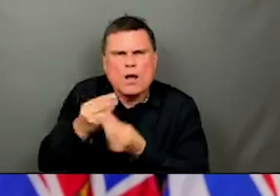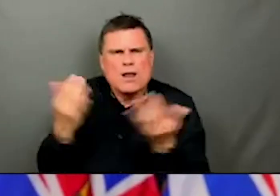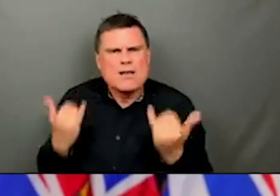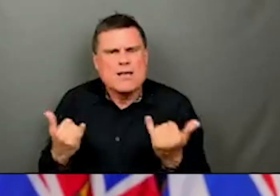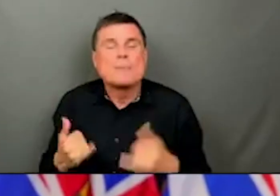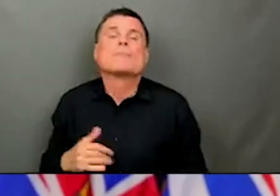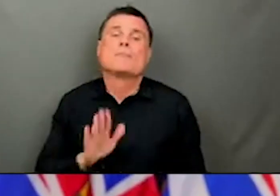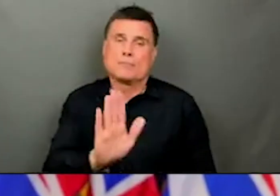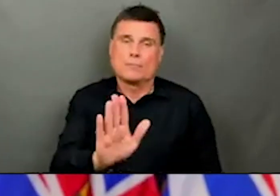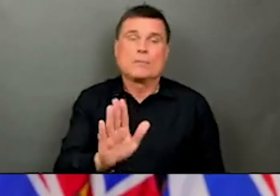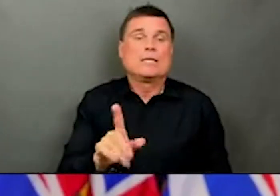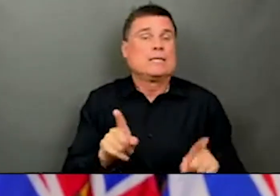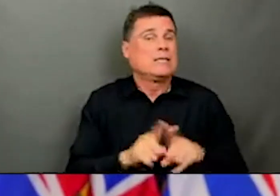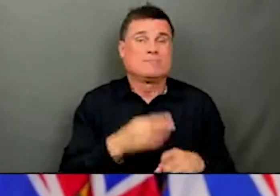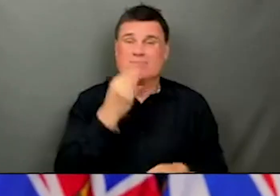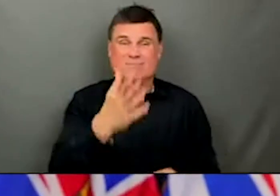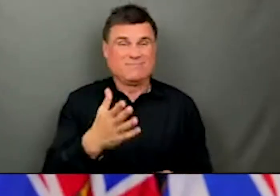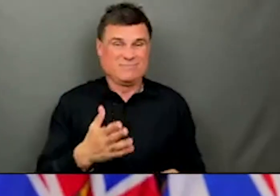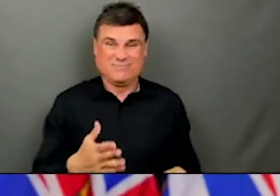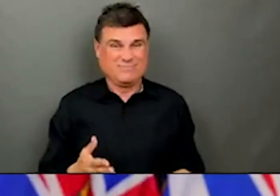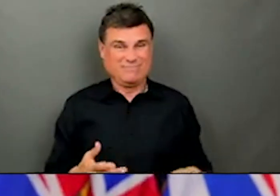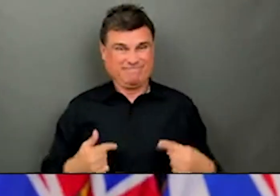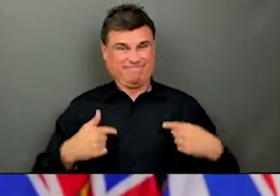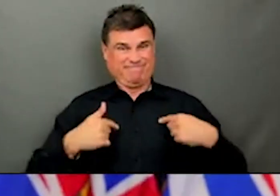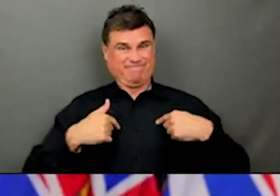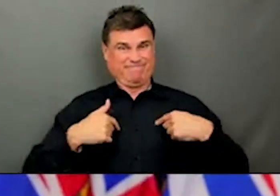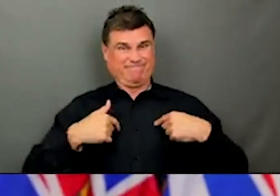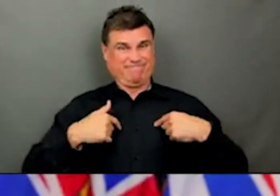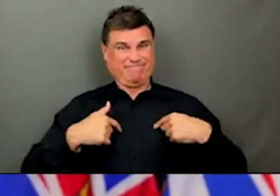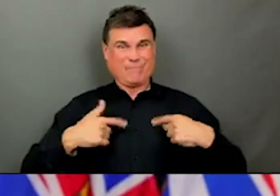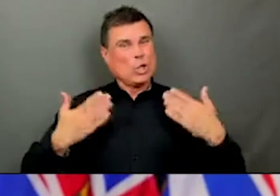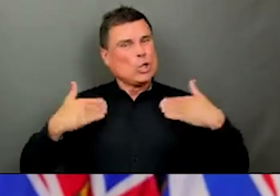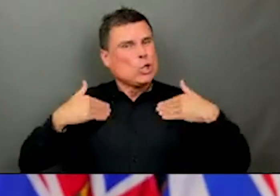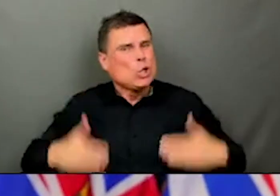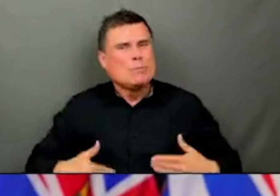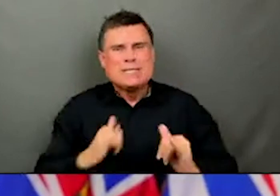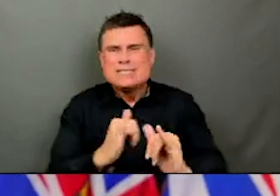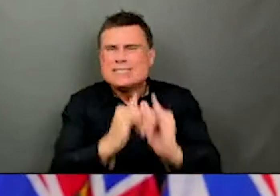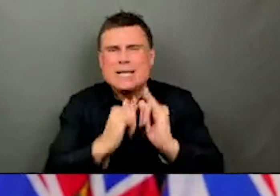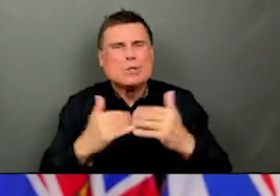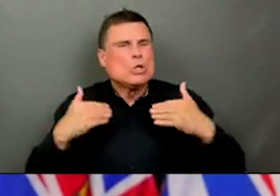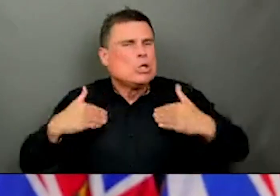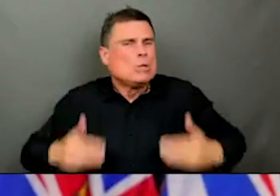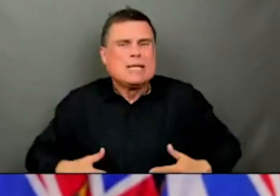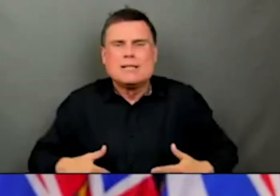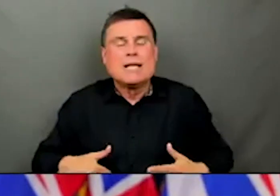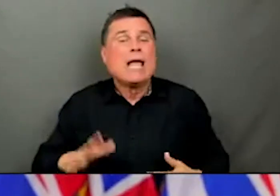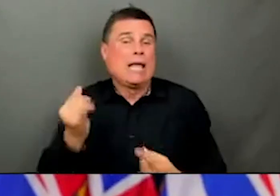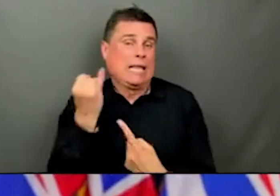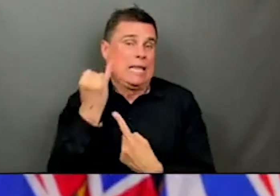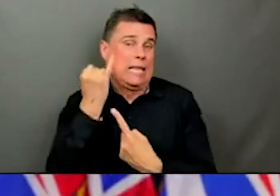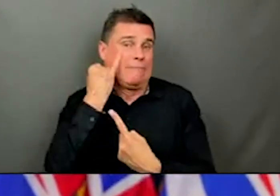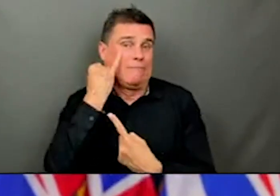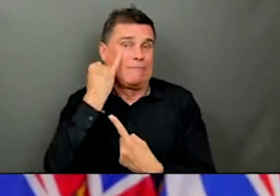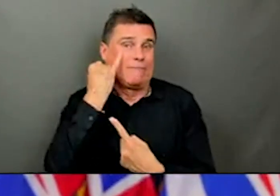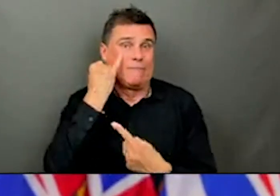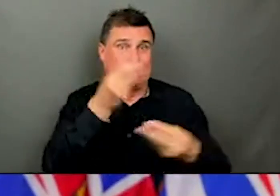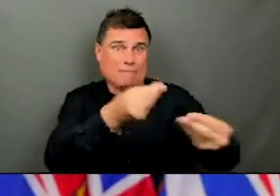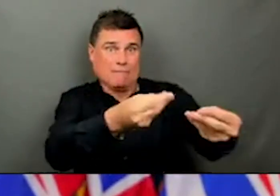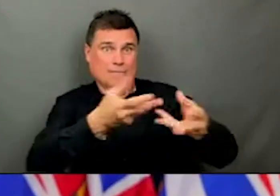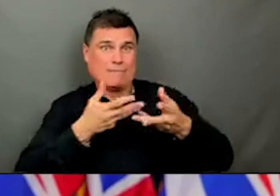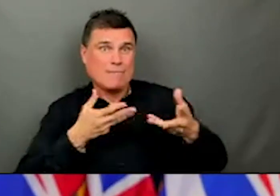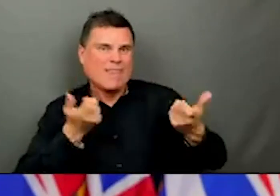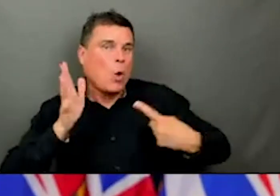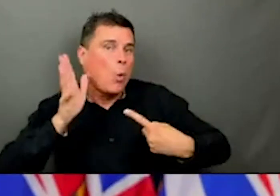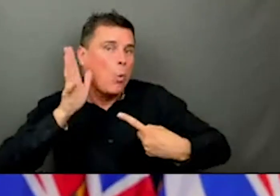human nature and we've seen it in previous situations through the pandemic that when people hear that there's good news on the horizon, they